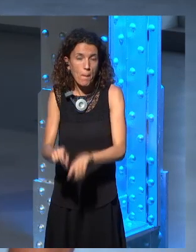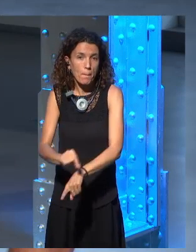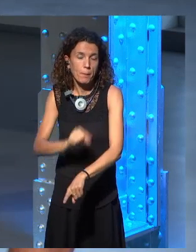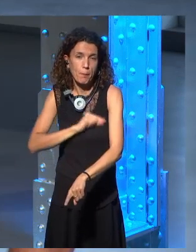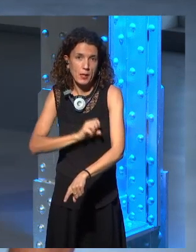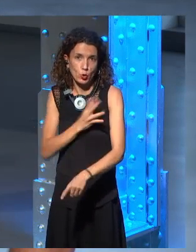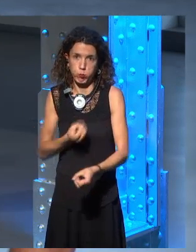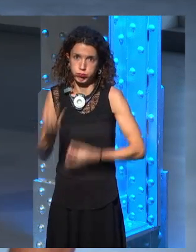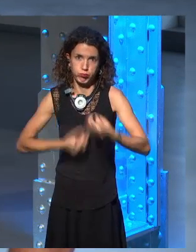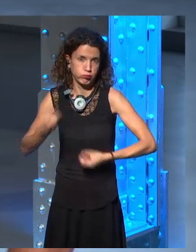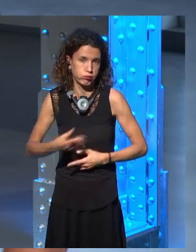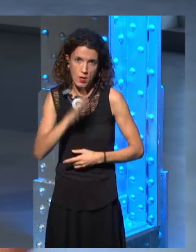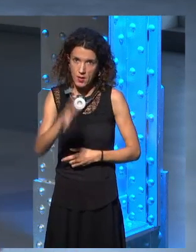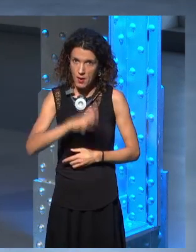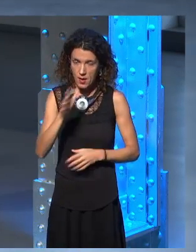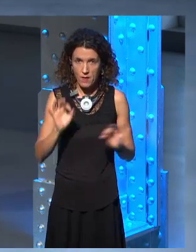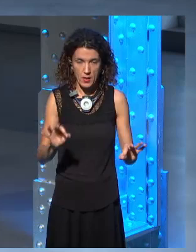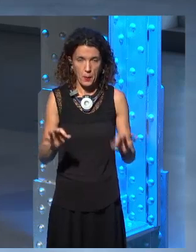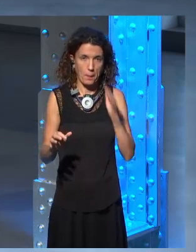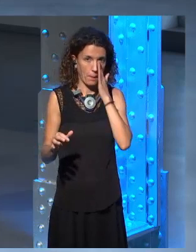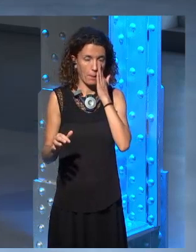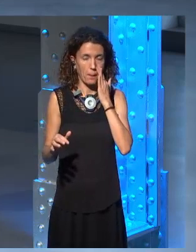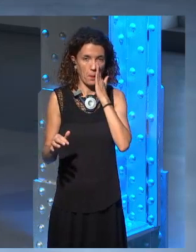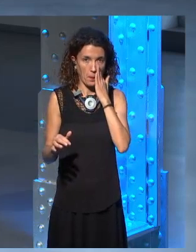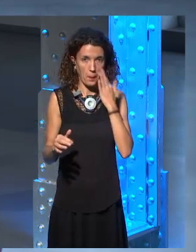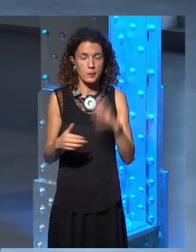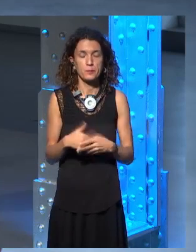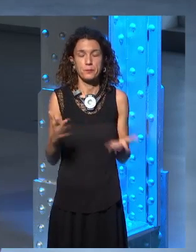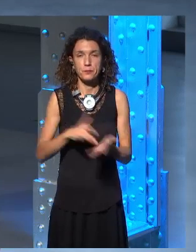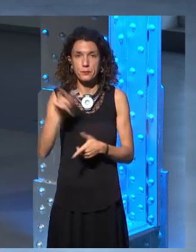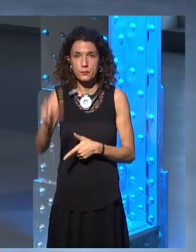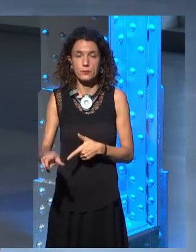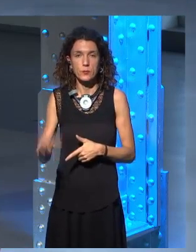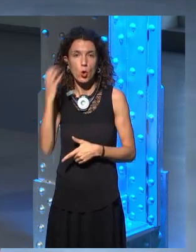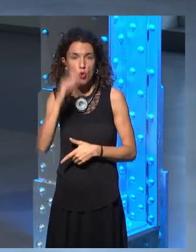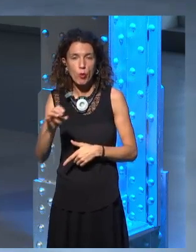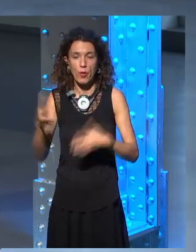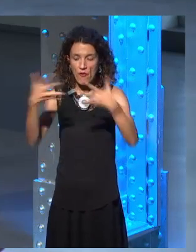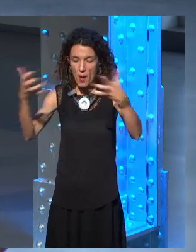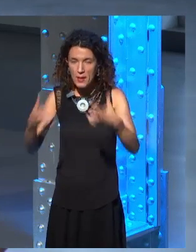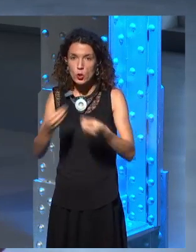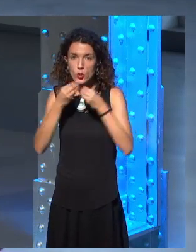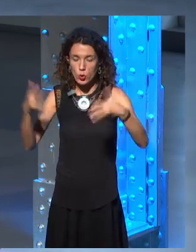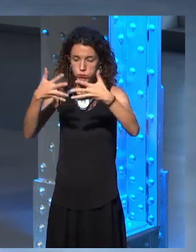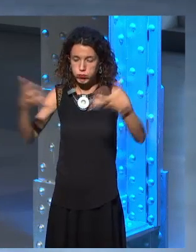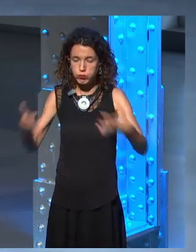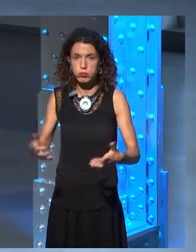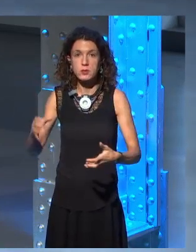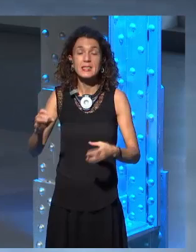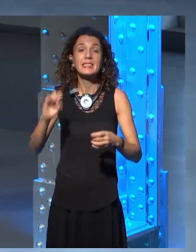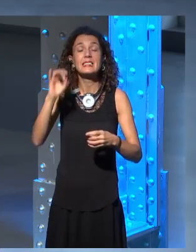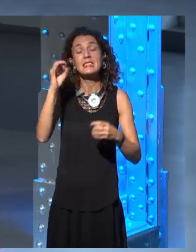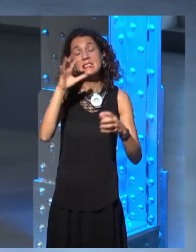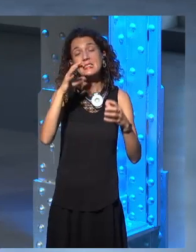is he helped fill out a lot of the history of the Seven Kingdoms. And then there was a little break where he did other things for a while. And then he came back and, like,